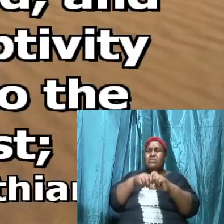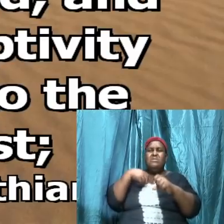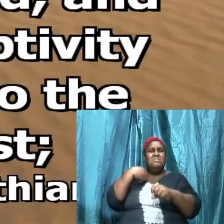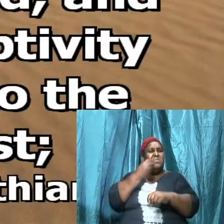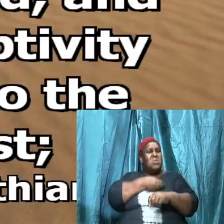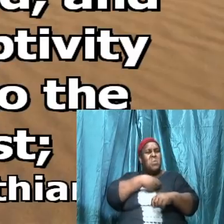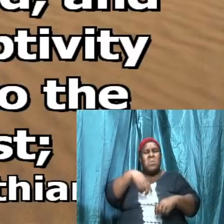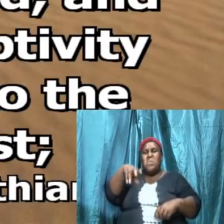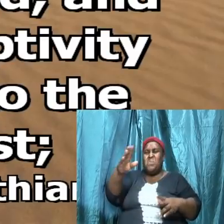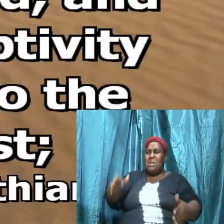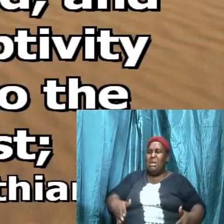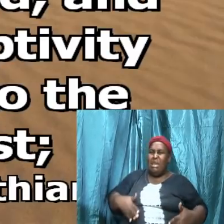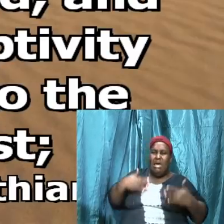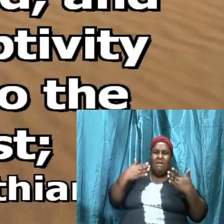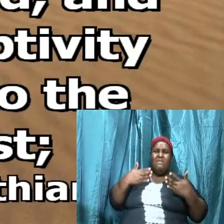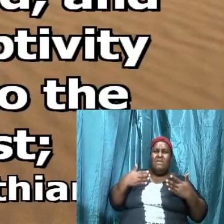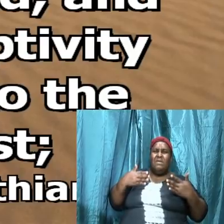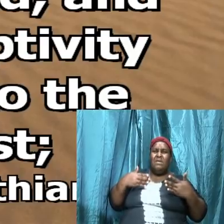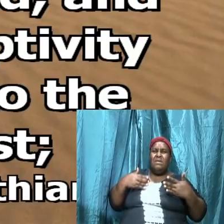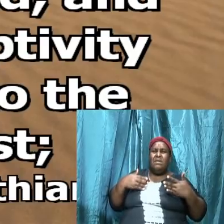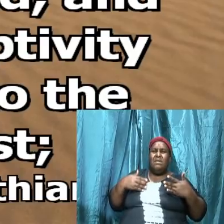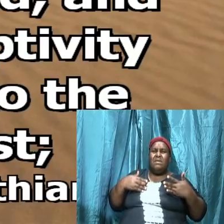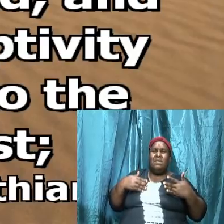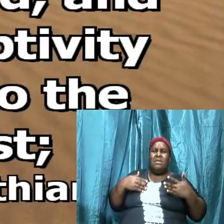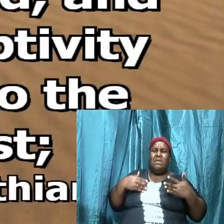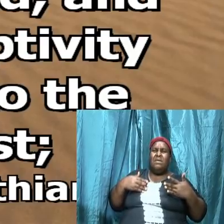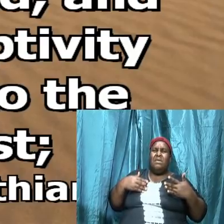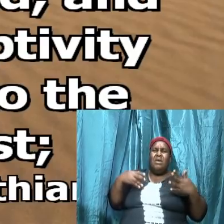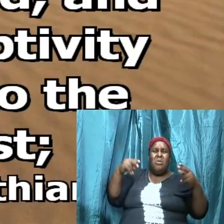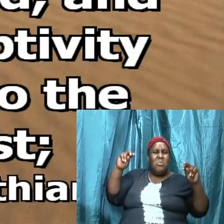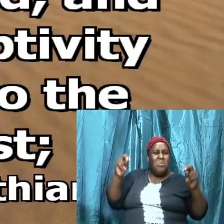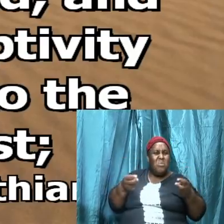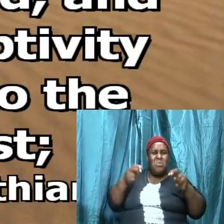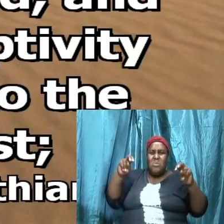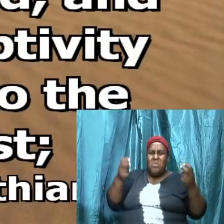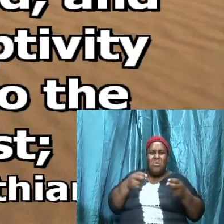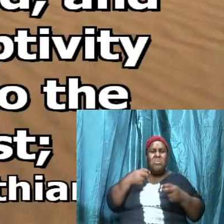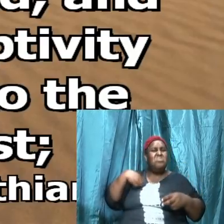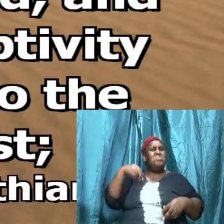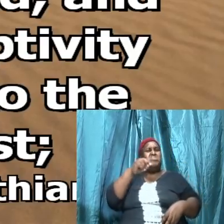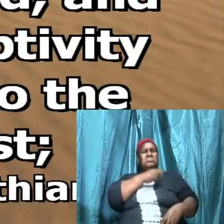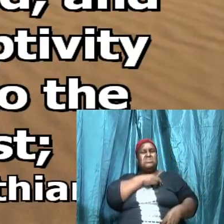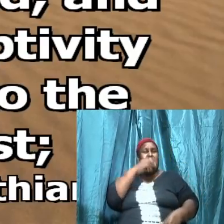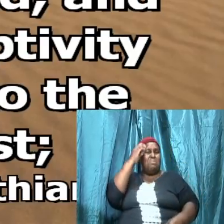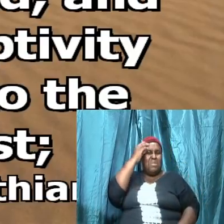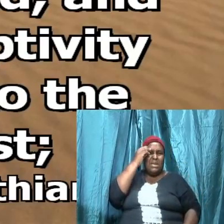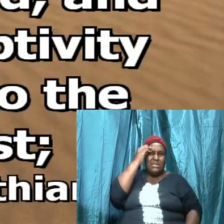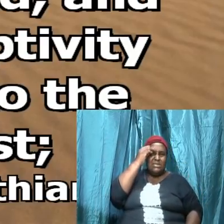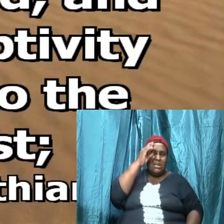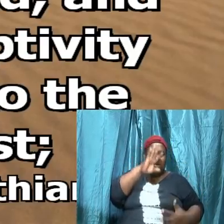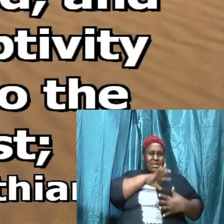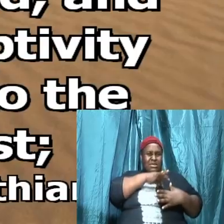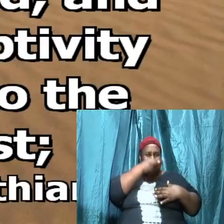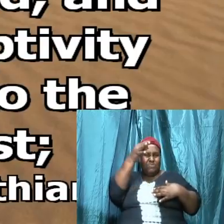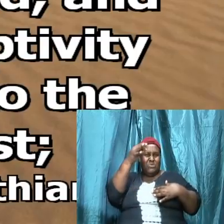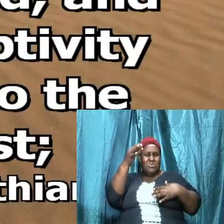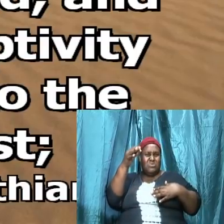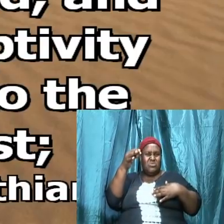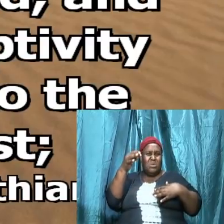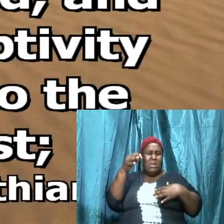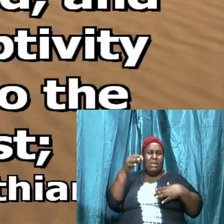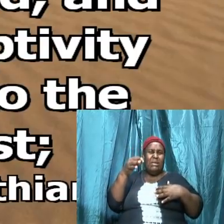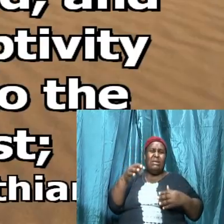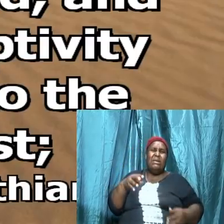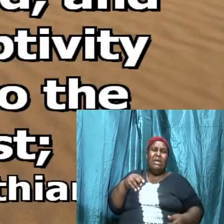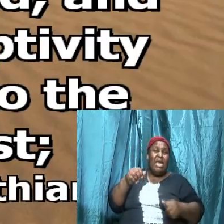it can affect us mentally it can affect us spiritually Satan knows this